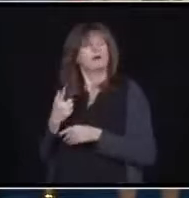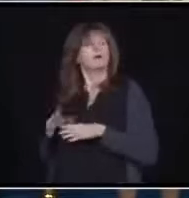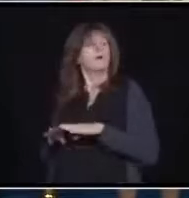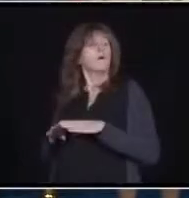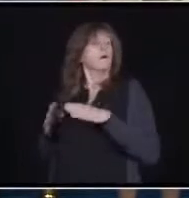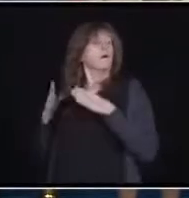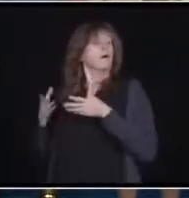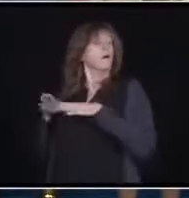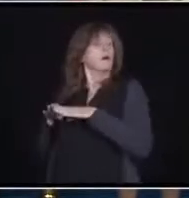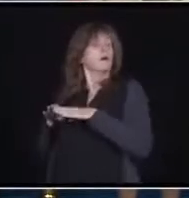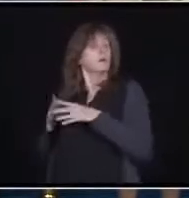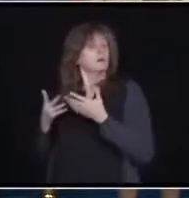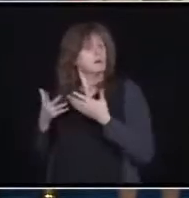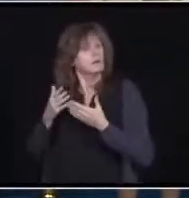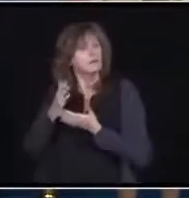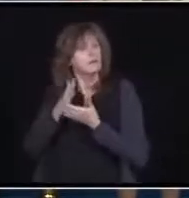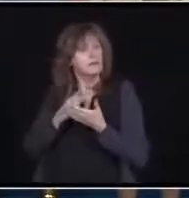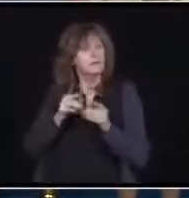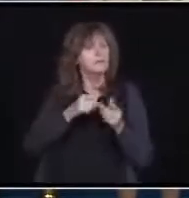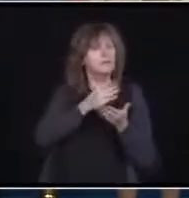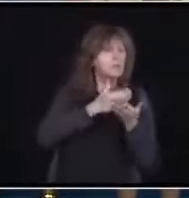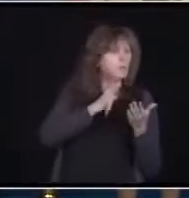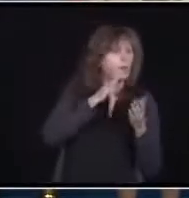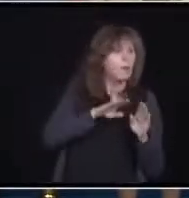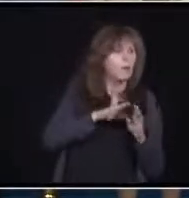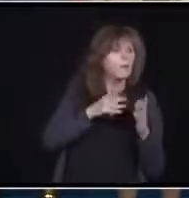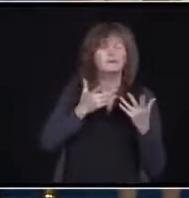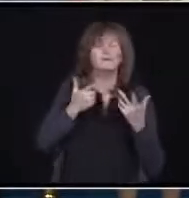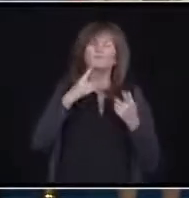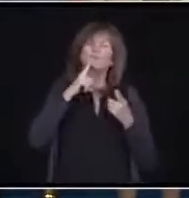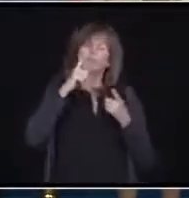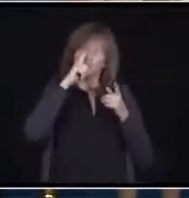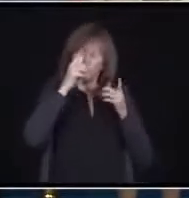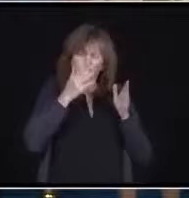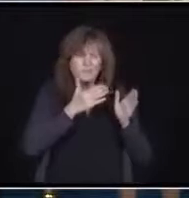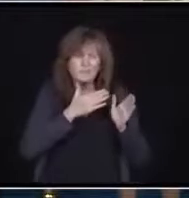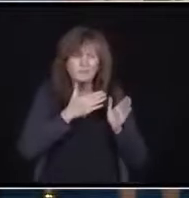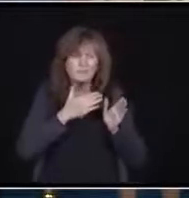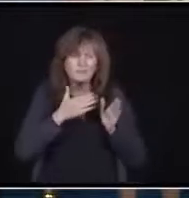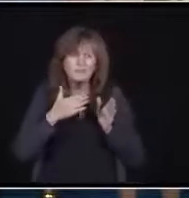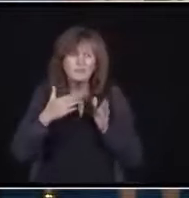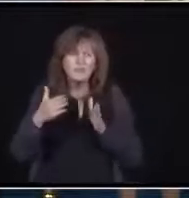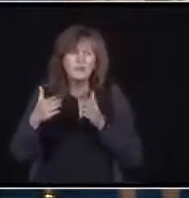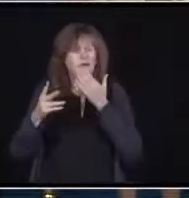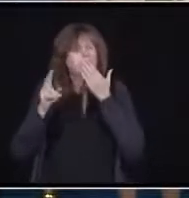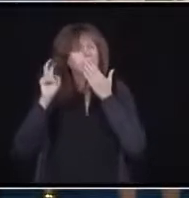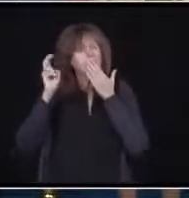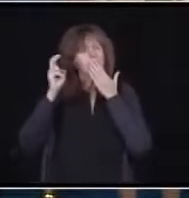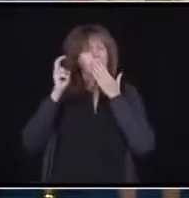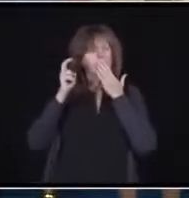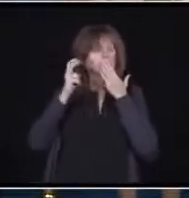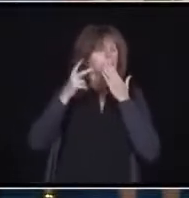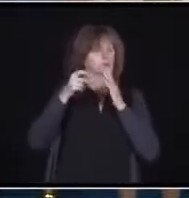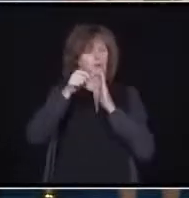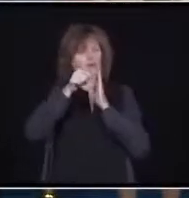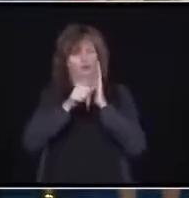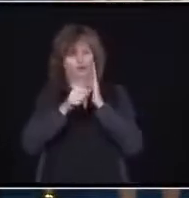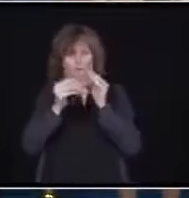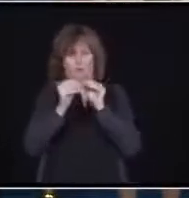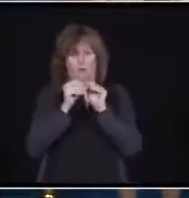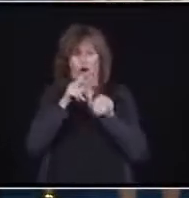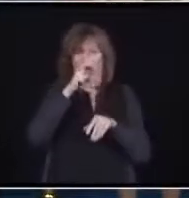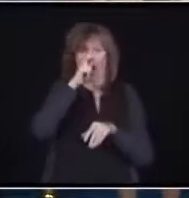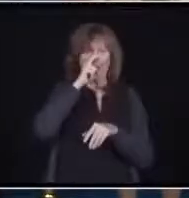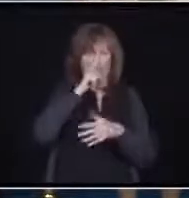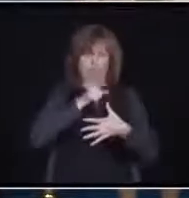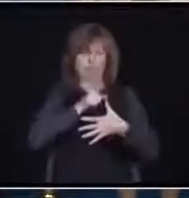So we have to be much more strategic and much more the term is used surgical. I would say more targeted and more meticulous on how we're going to apply those as quickly